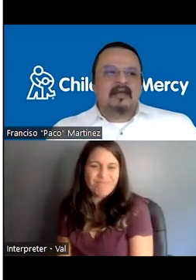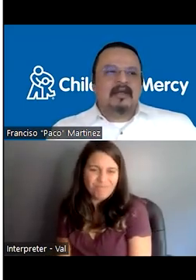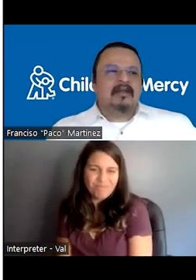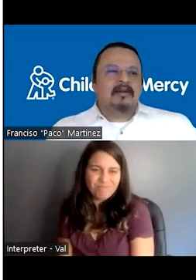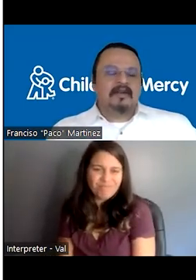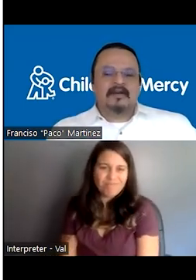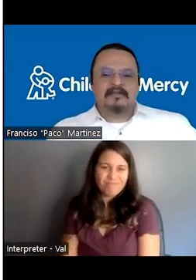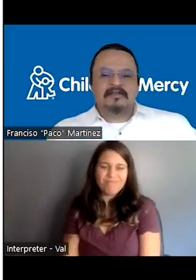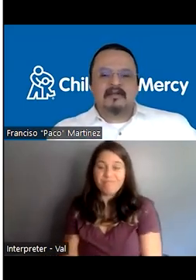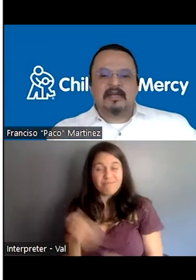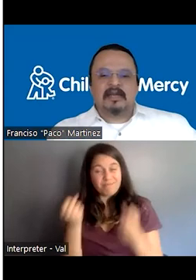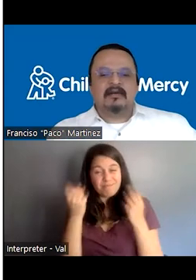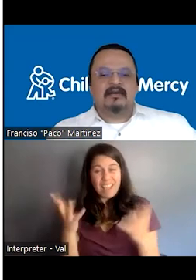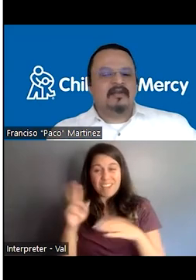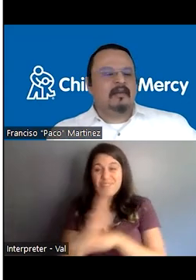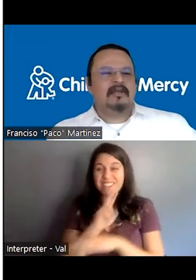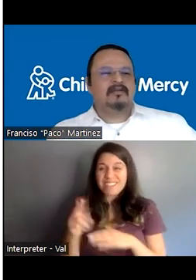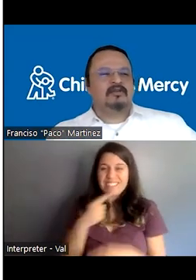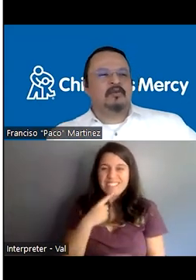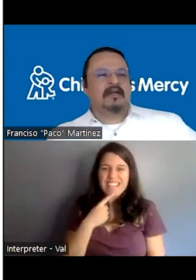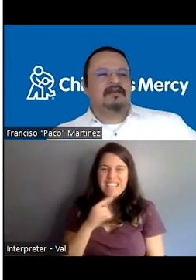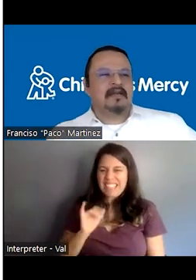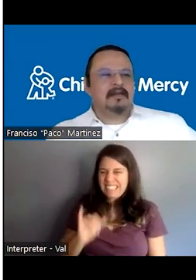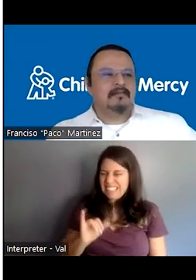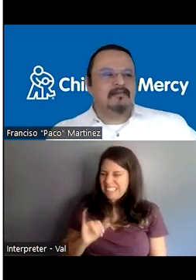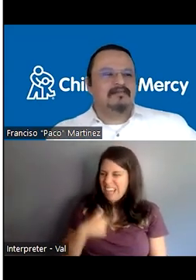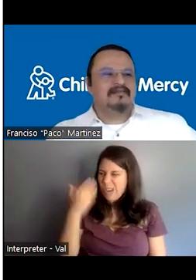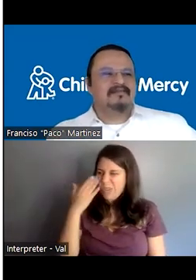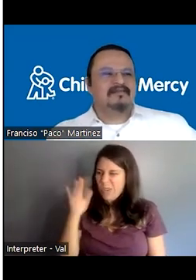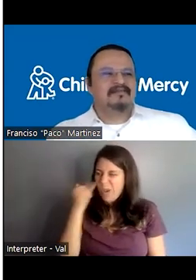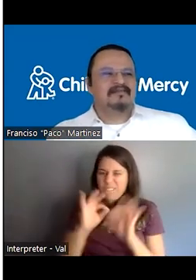this. A lot of the residents of me, I don't know if the family understood what I said.